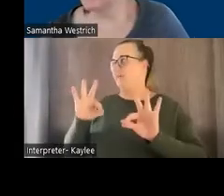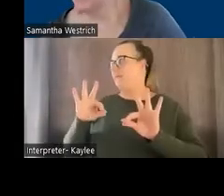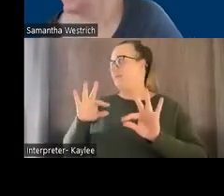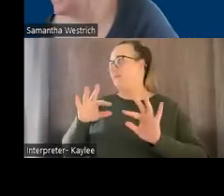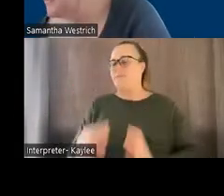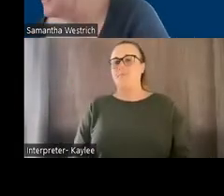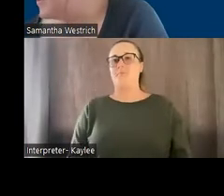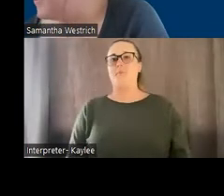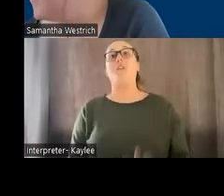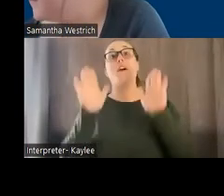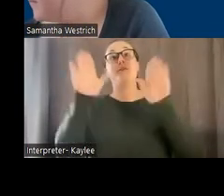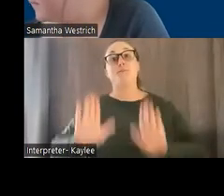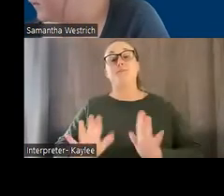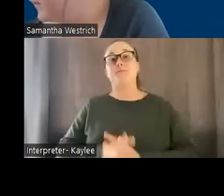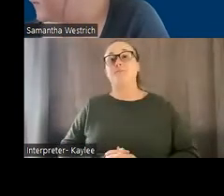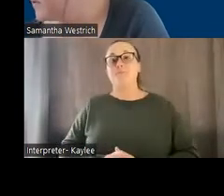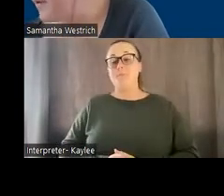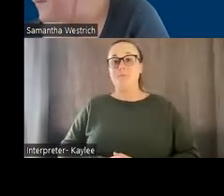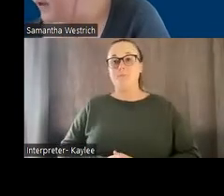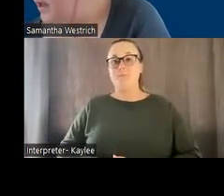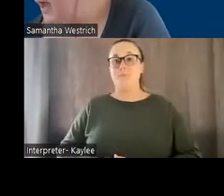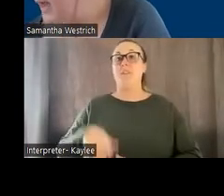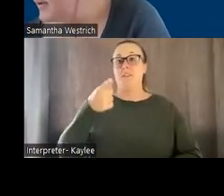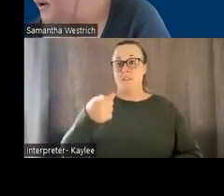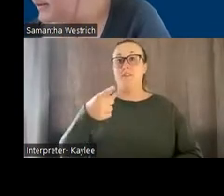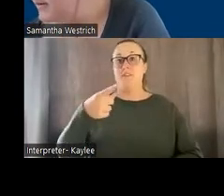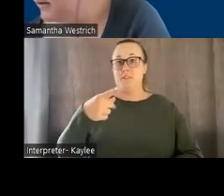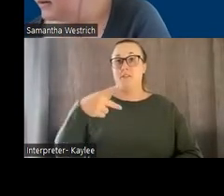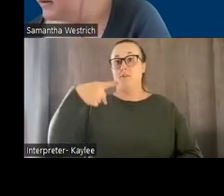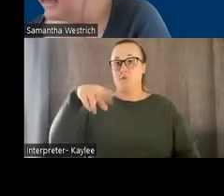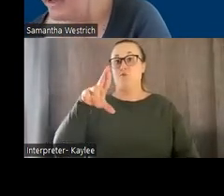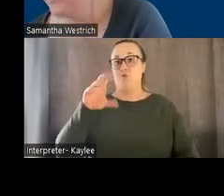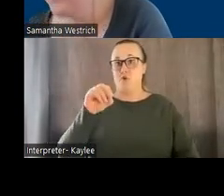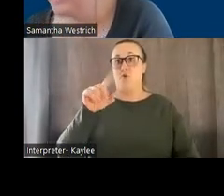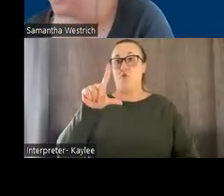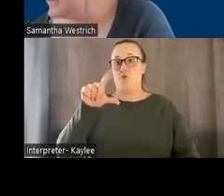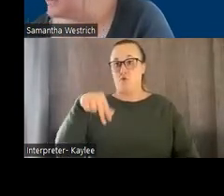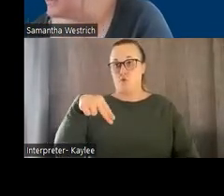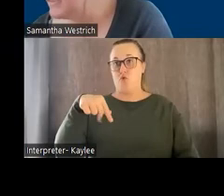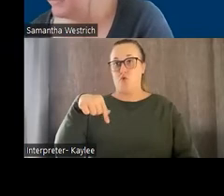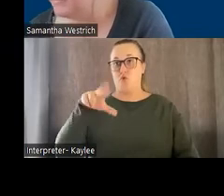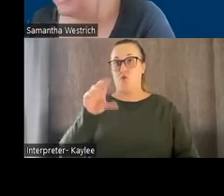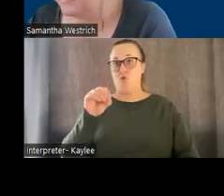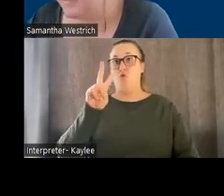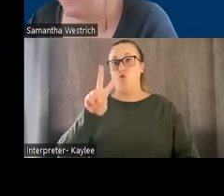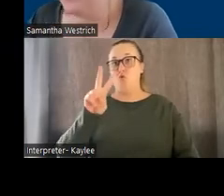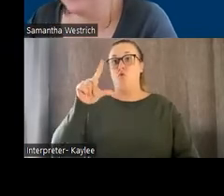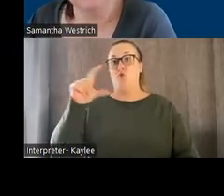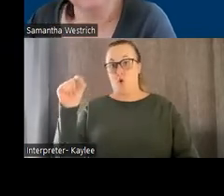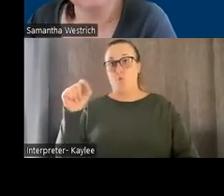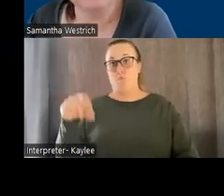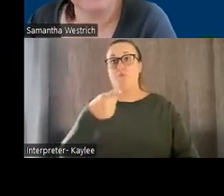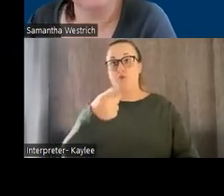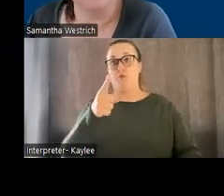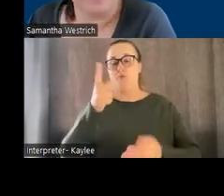this is proloquo to go. So click out and you can see the app